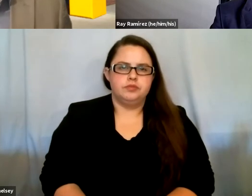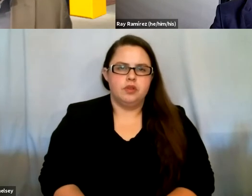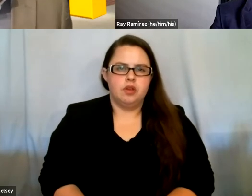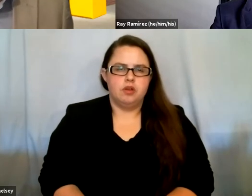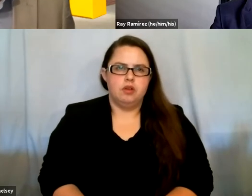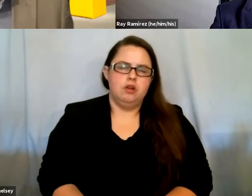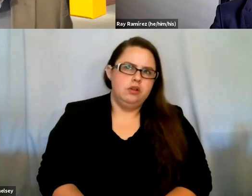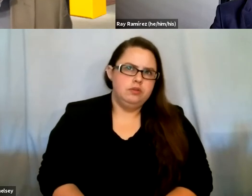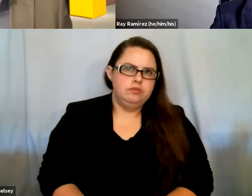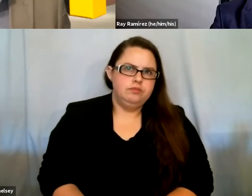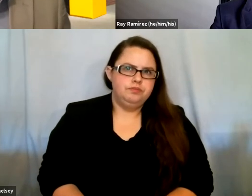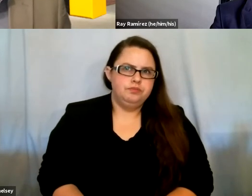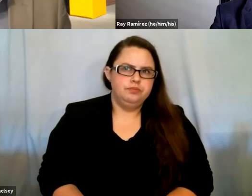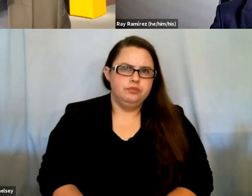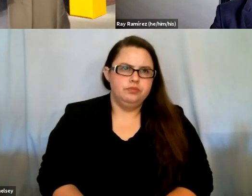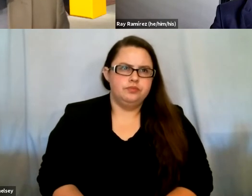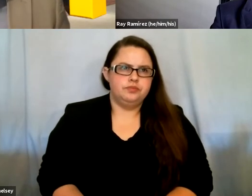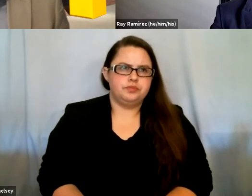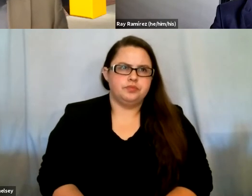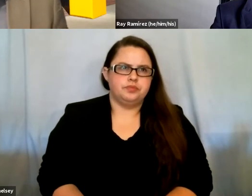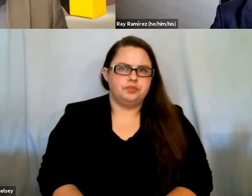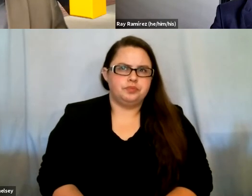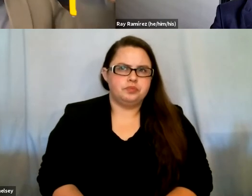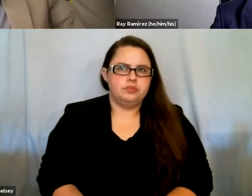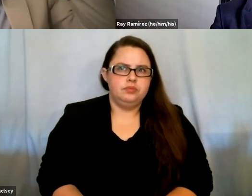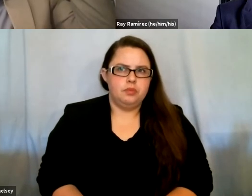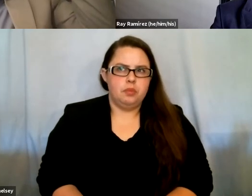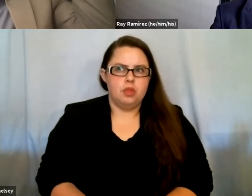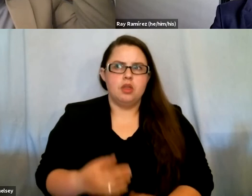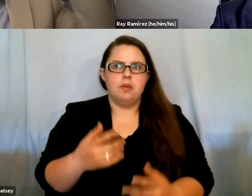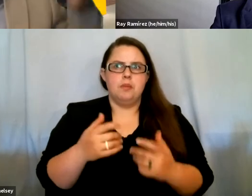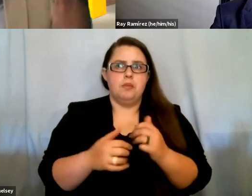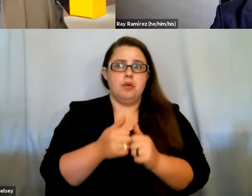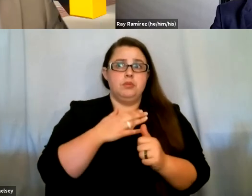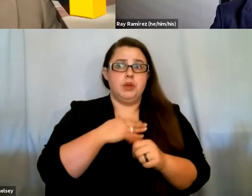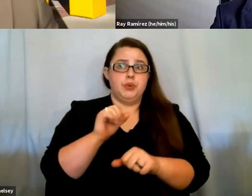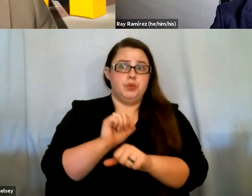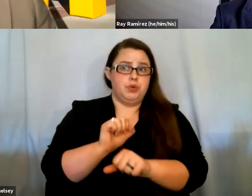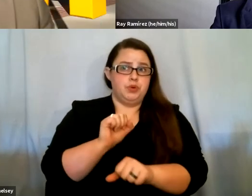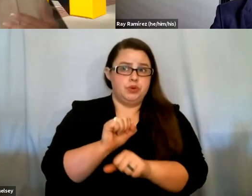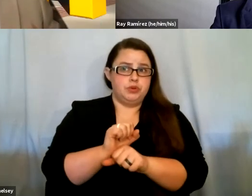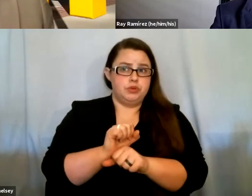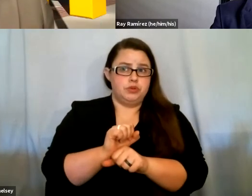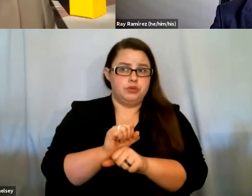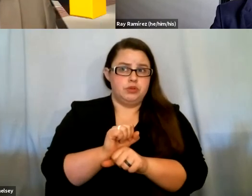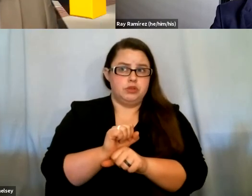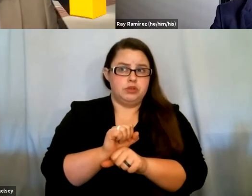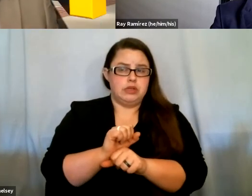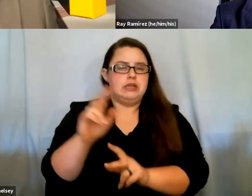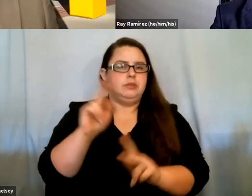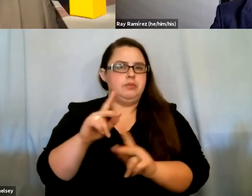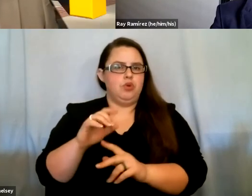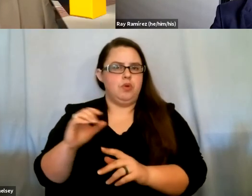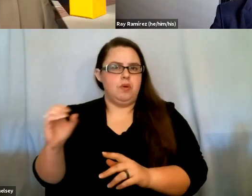Well, I guess I would say for the most part, most of my work is really with folks that are just coming home,